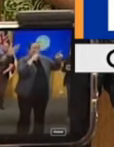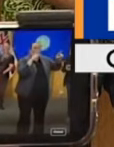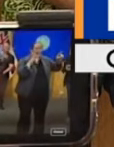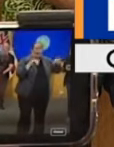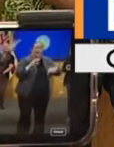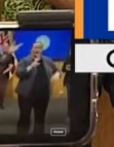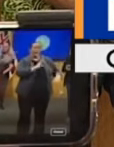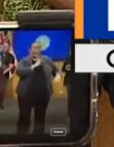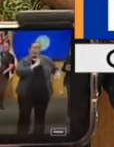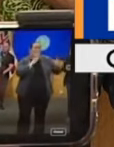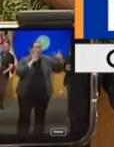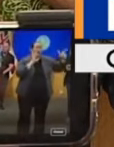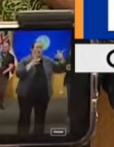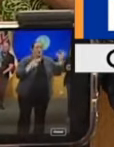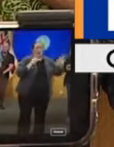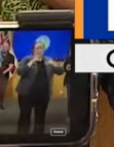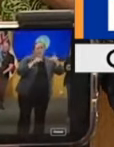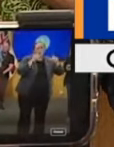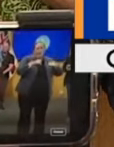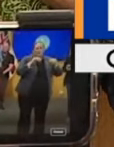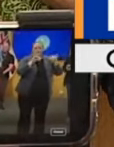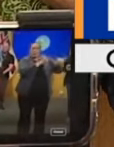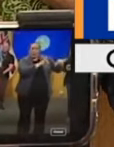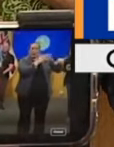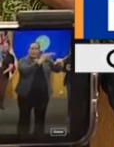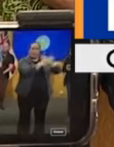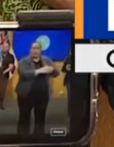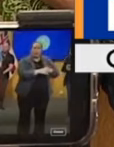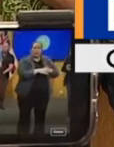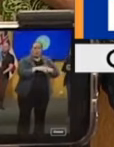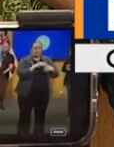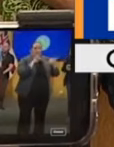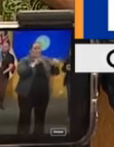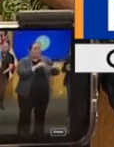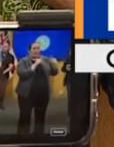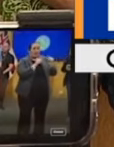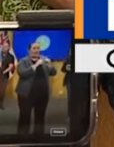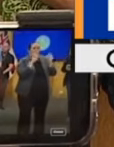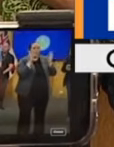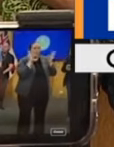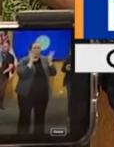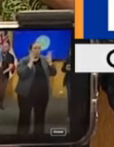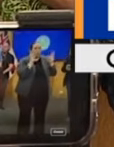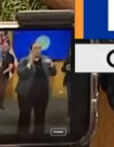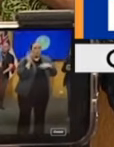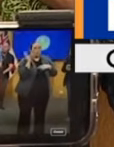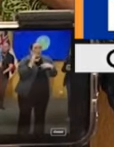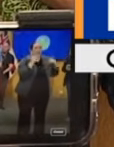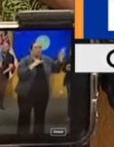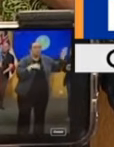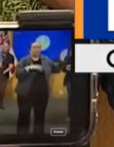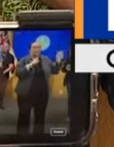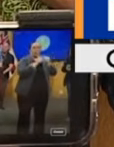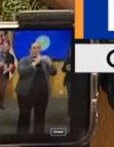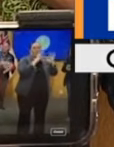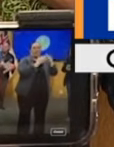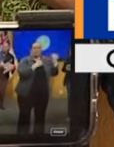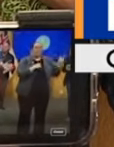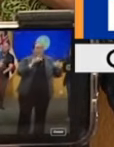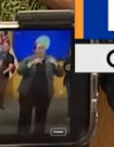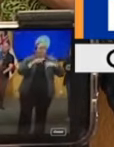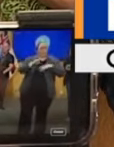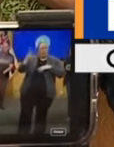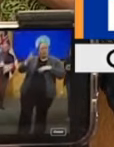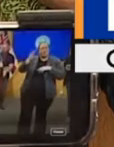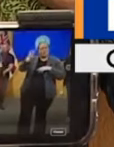go to Kihe. People that can stay with family in Waiuku. It's the folks that are in west Maui that we are concerned about. Plus,